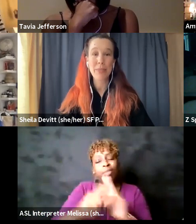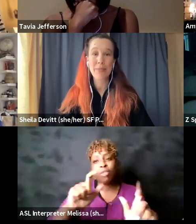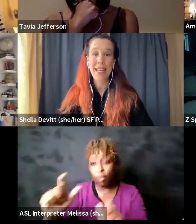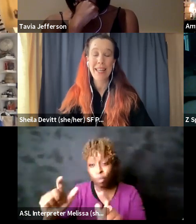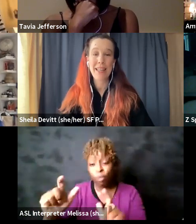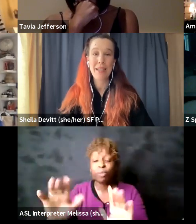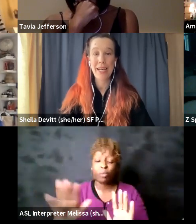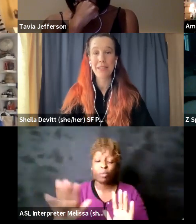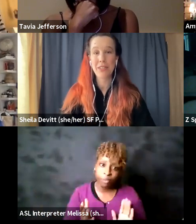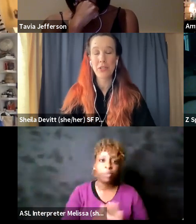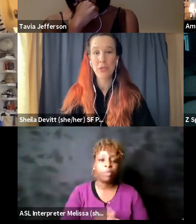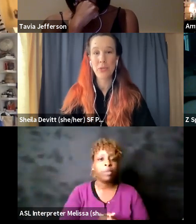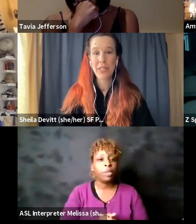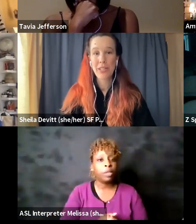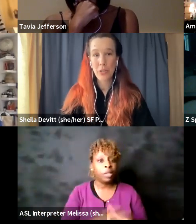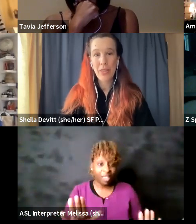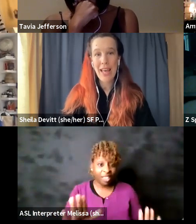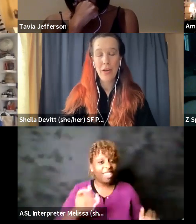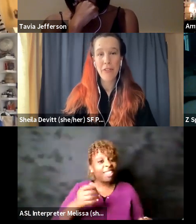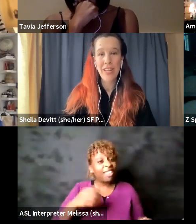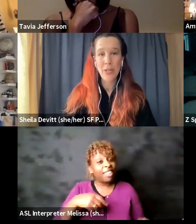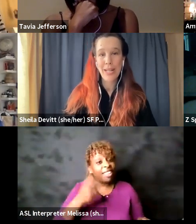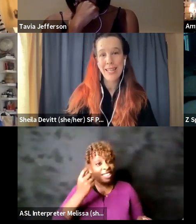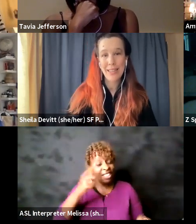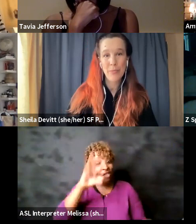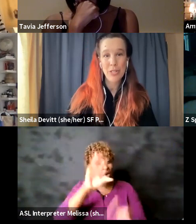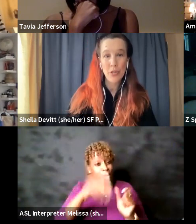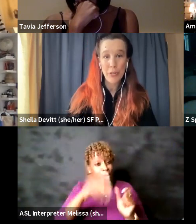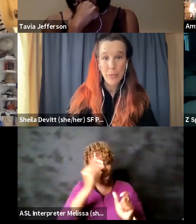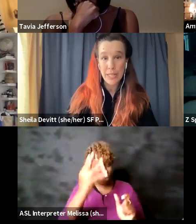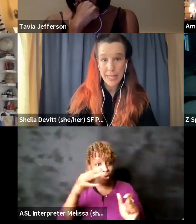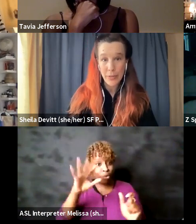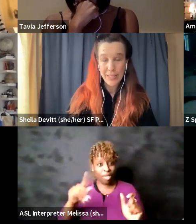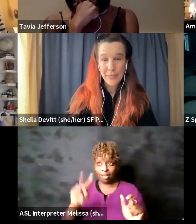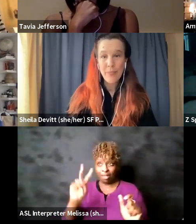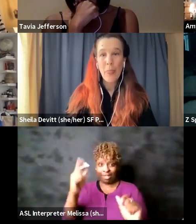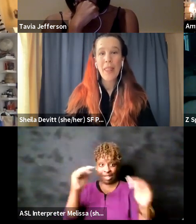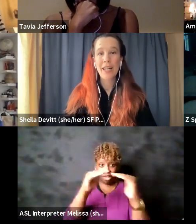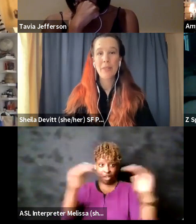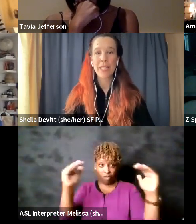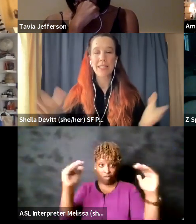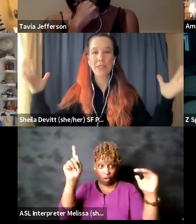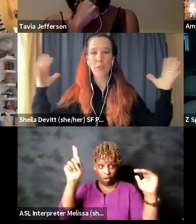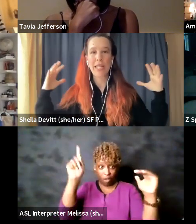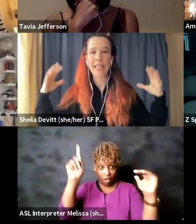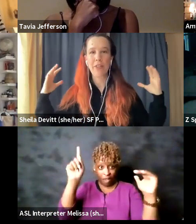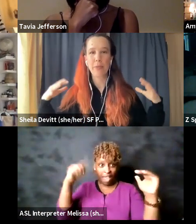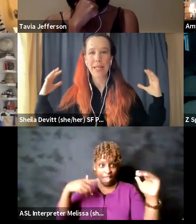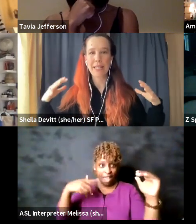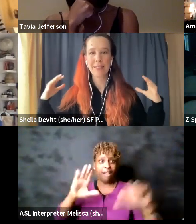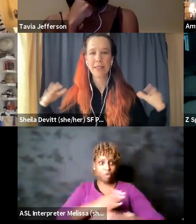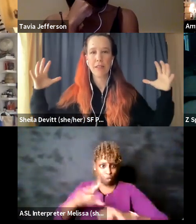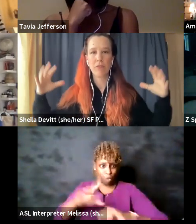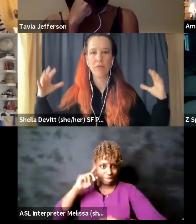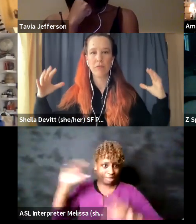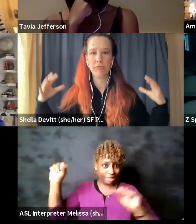us sometimes I am asked to go to that other venue and ask them to turn their music down um because we can hear their